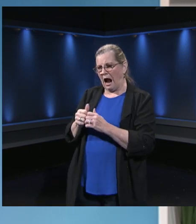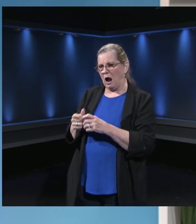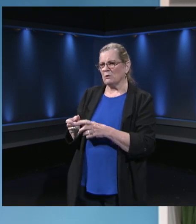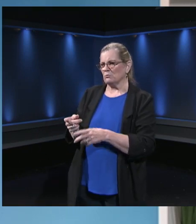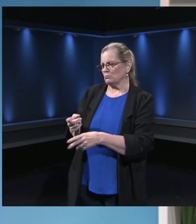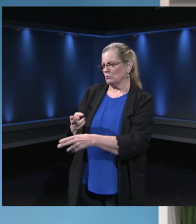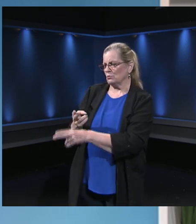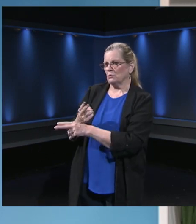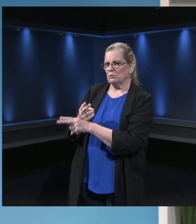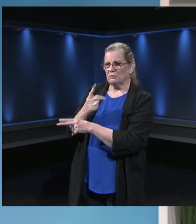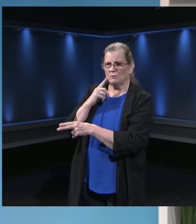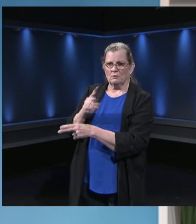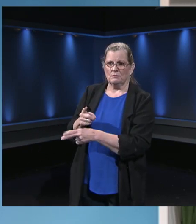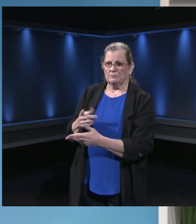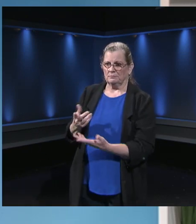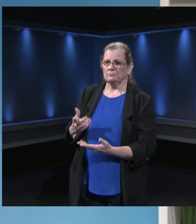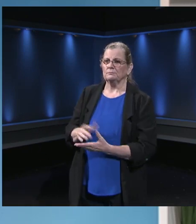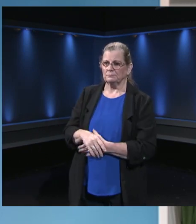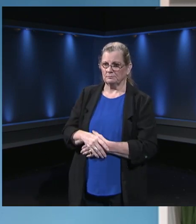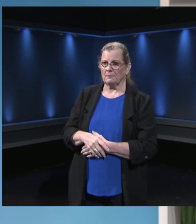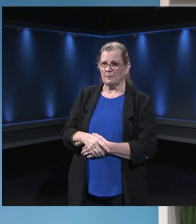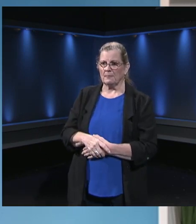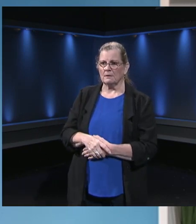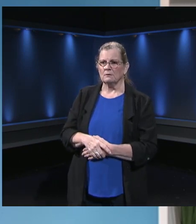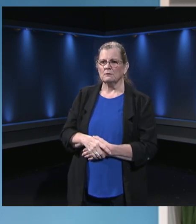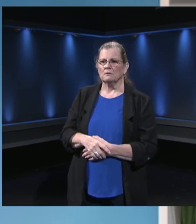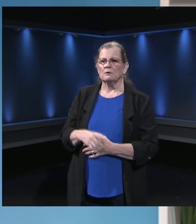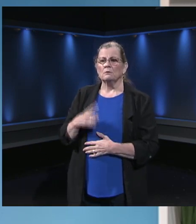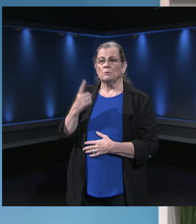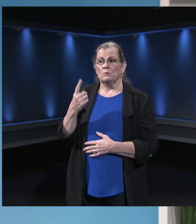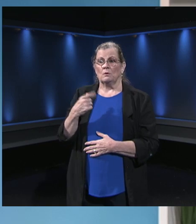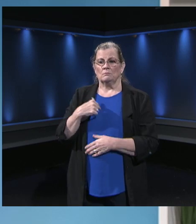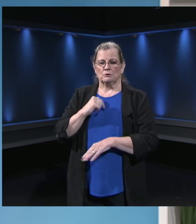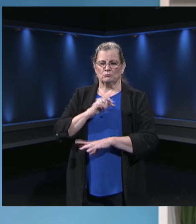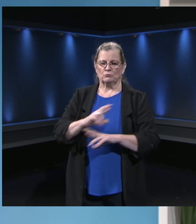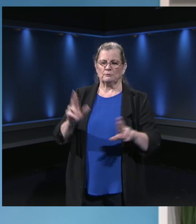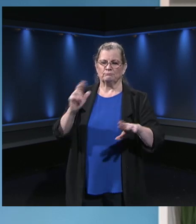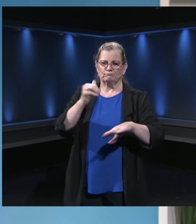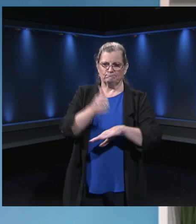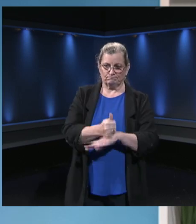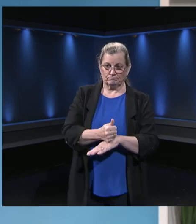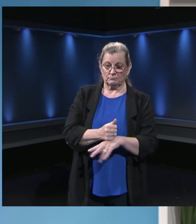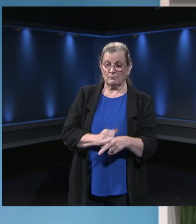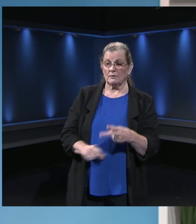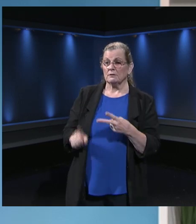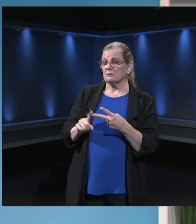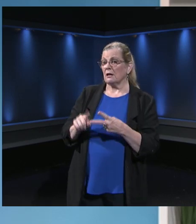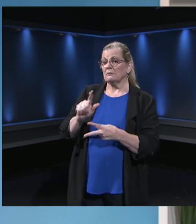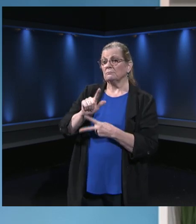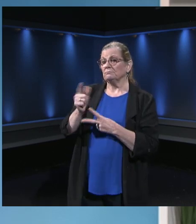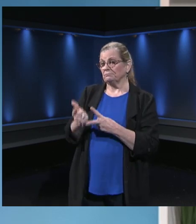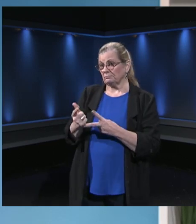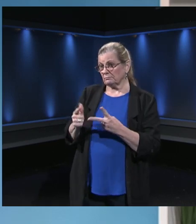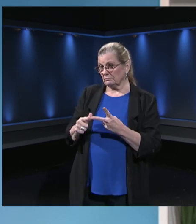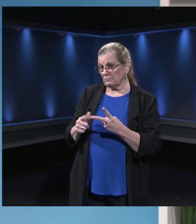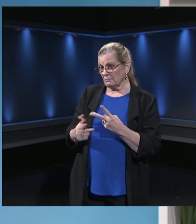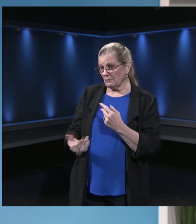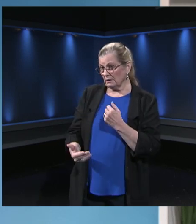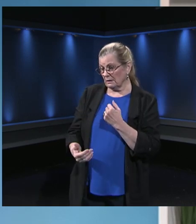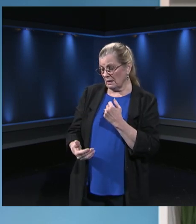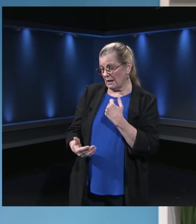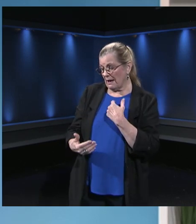before school starts. So that's one of the things that we've put in place. We've also actually added some technology support staff